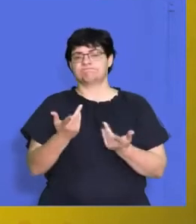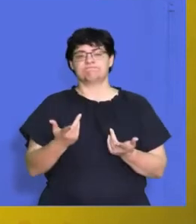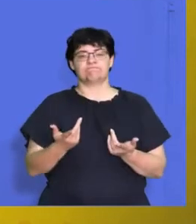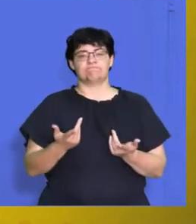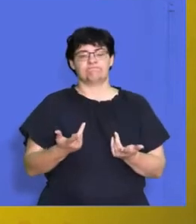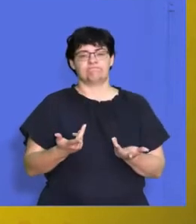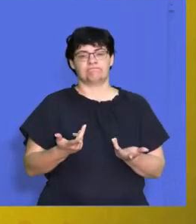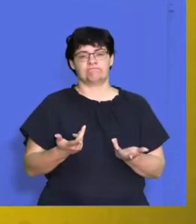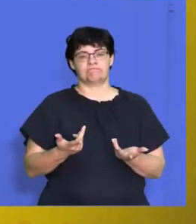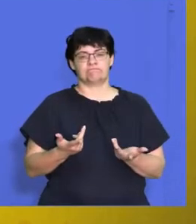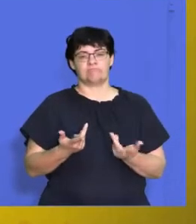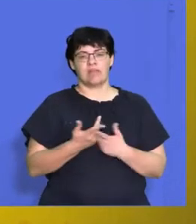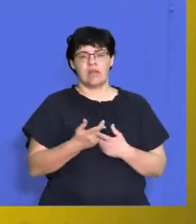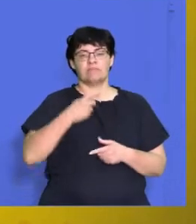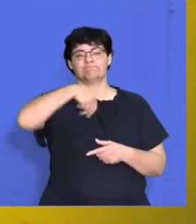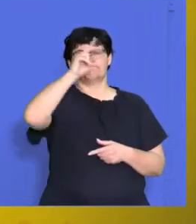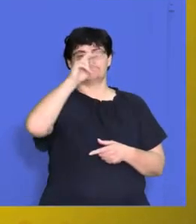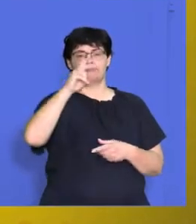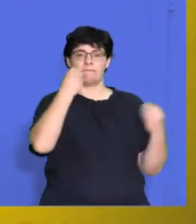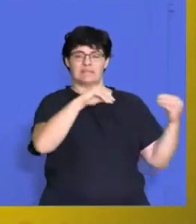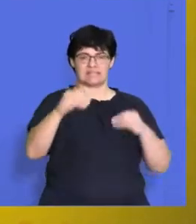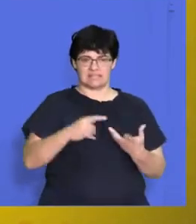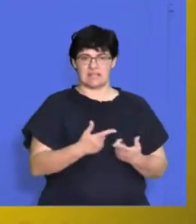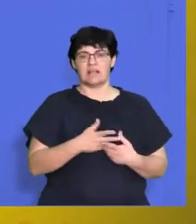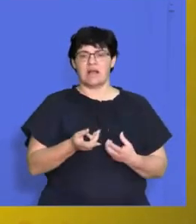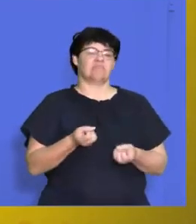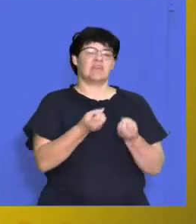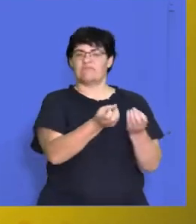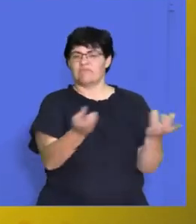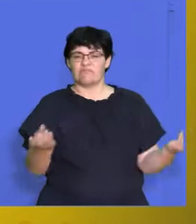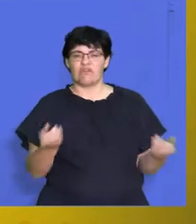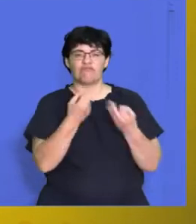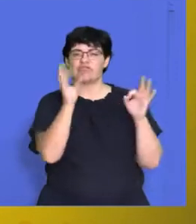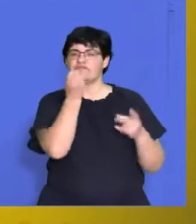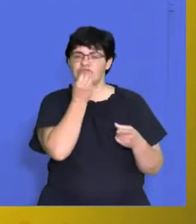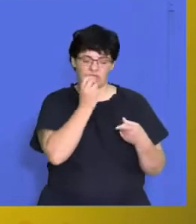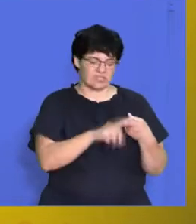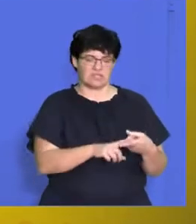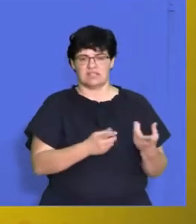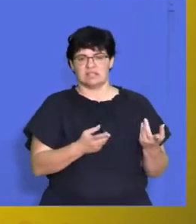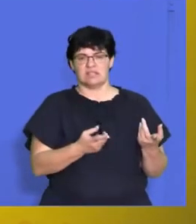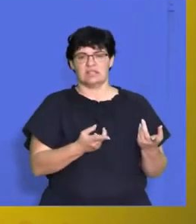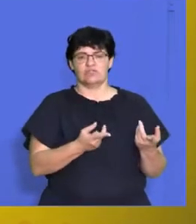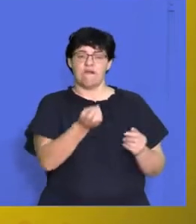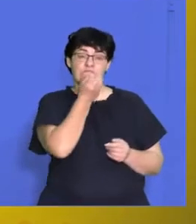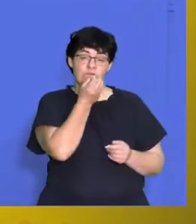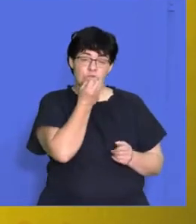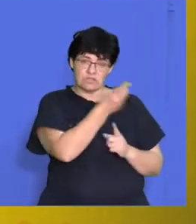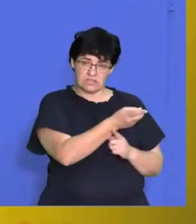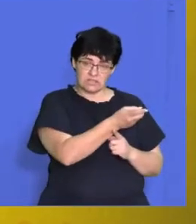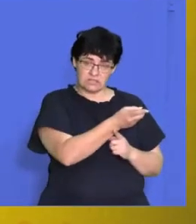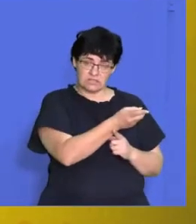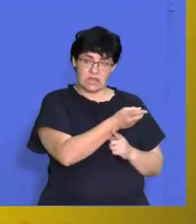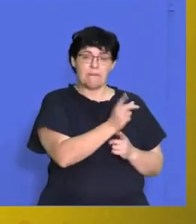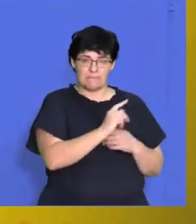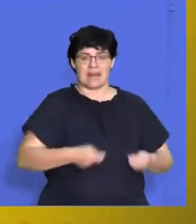I gave you with that Silicon Valley corporate that gives the employees free food, right, so the food is then